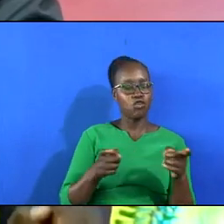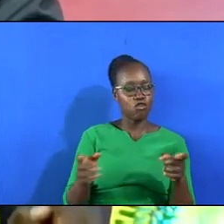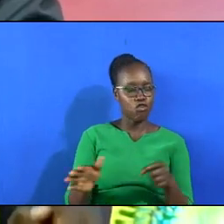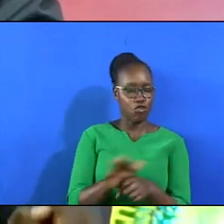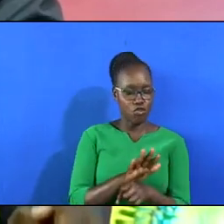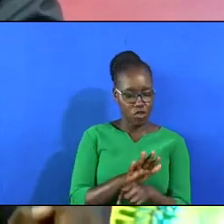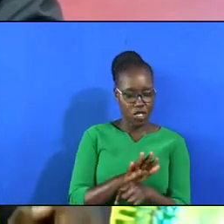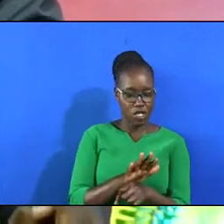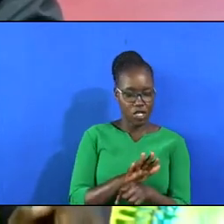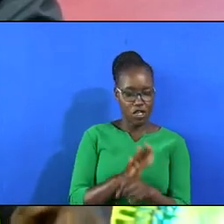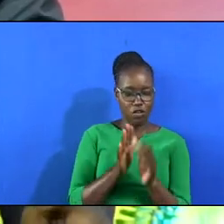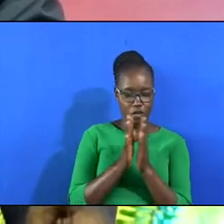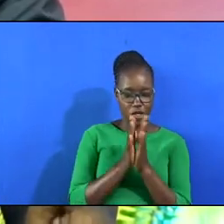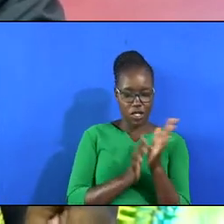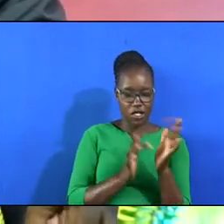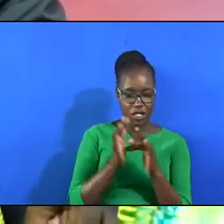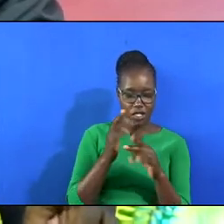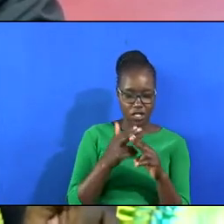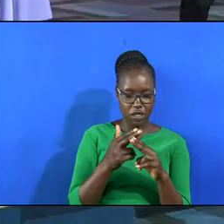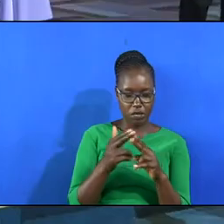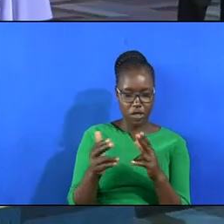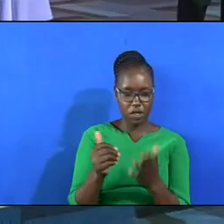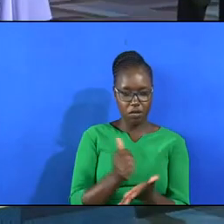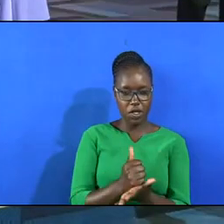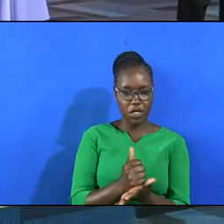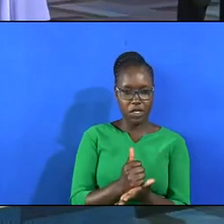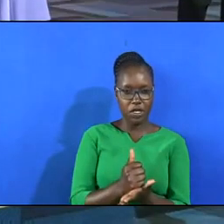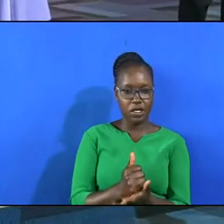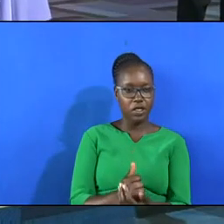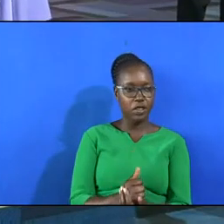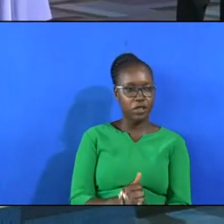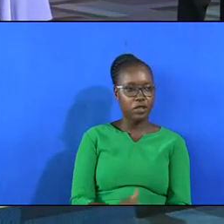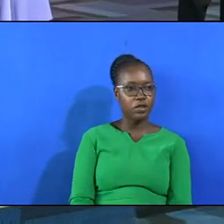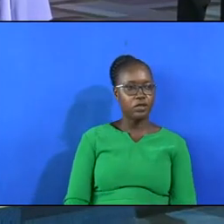For we pray in Jesus name Amen